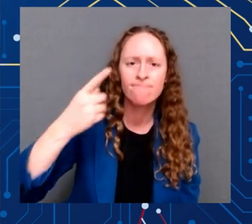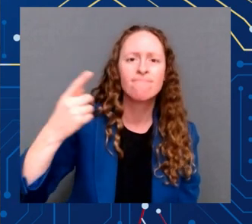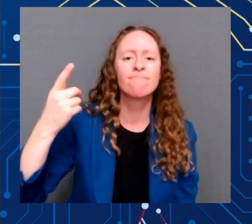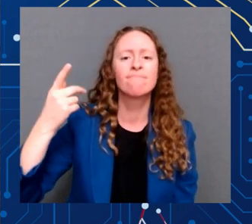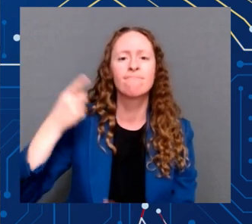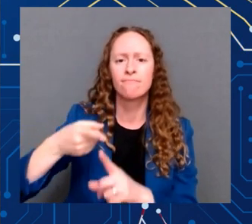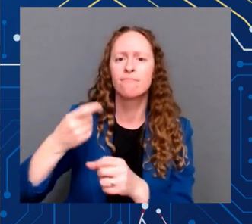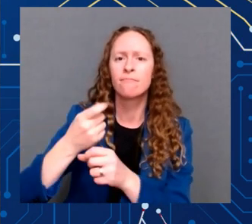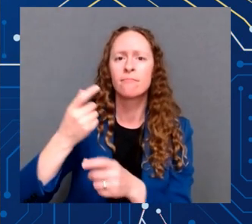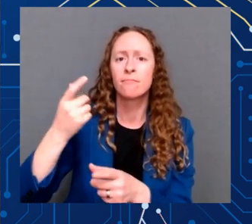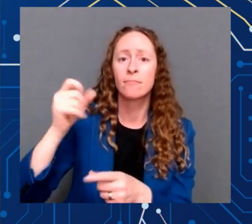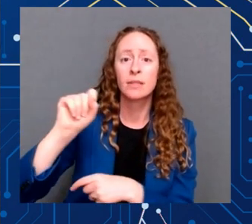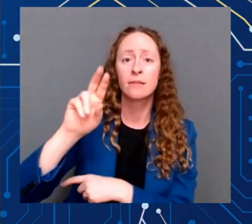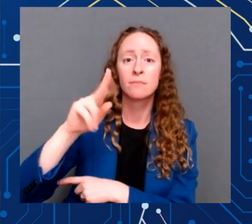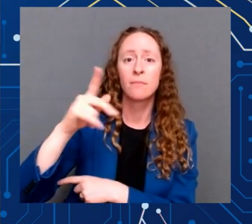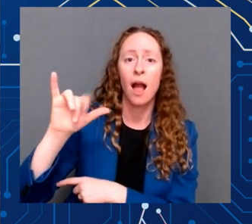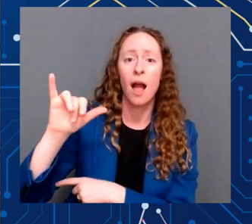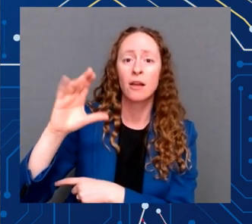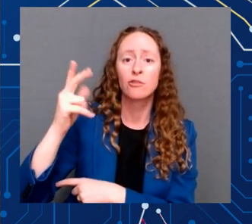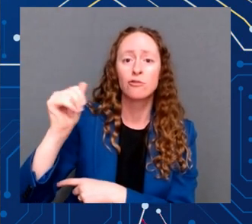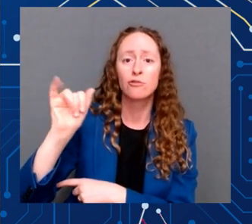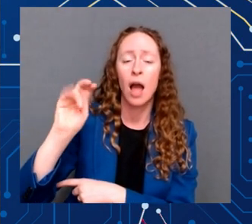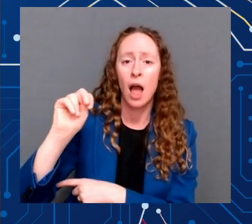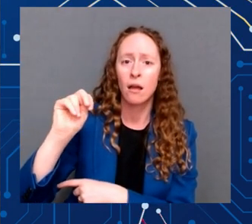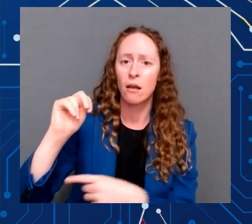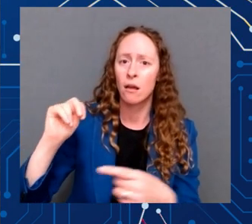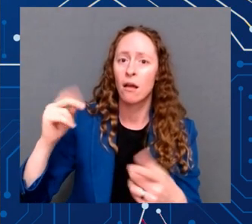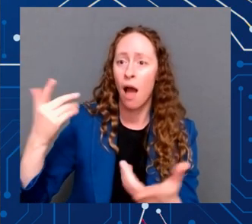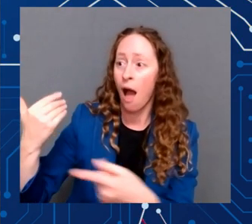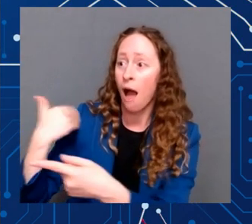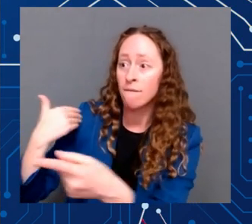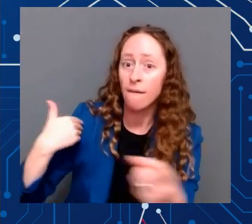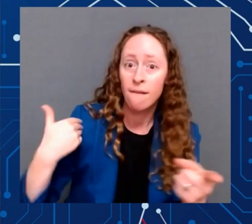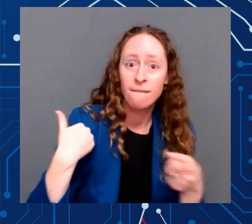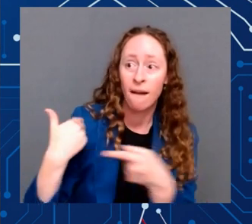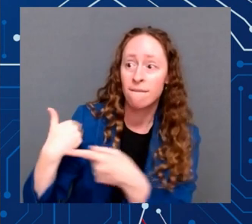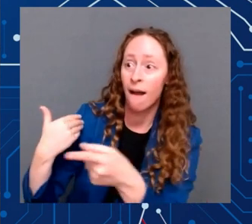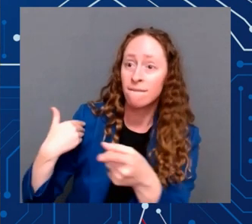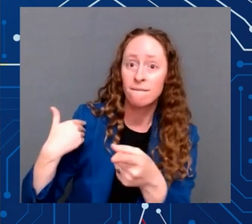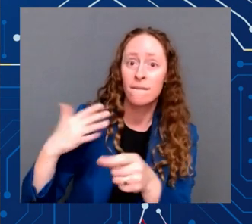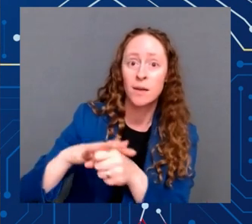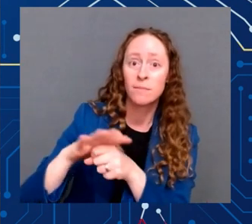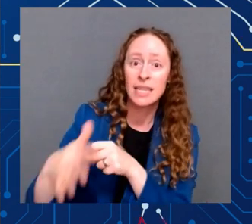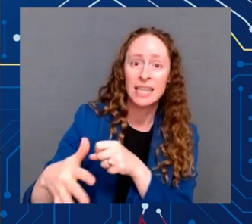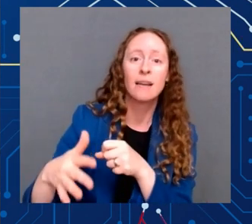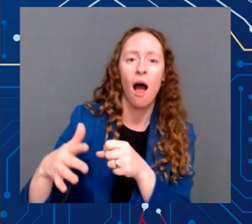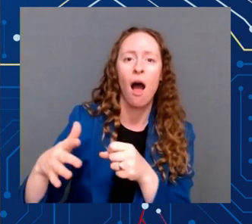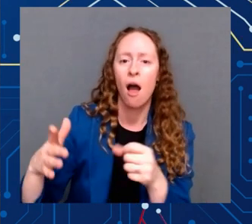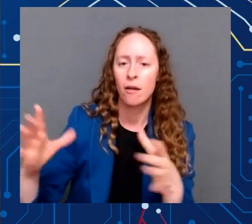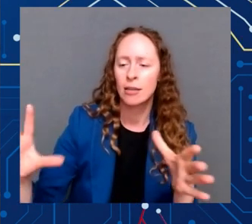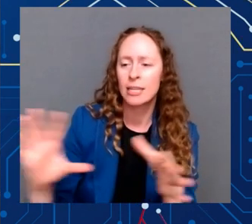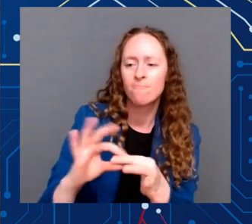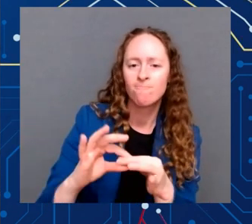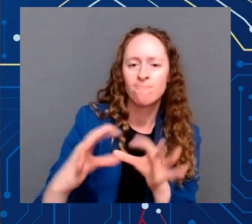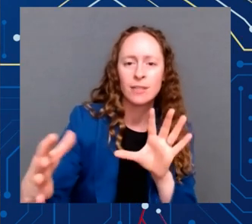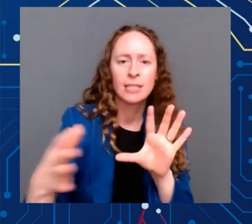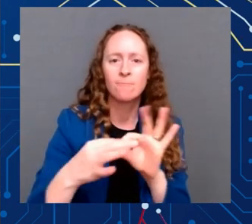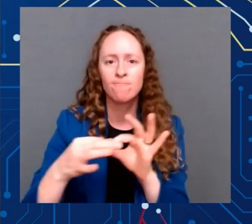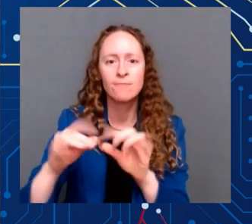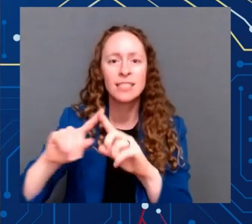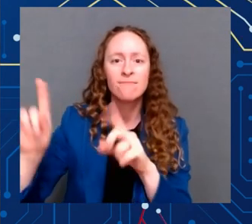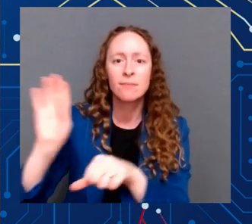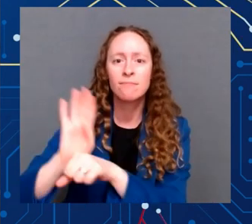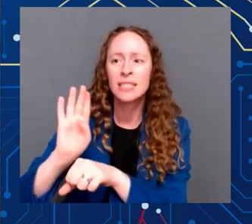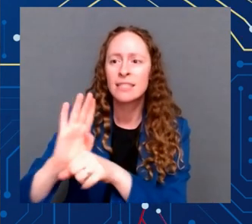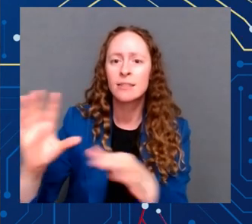This law funds the entire summer conductor supply chain for research and development to